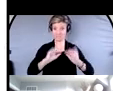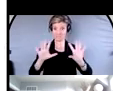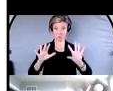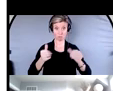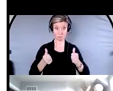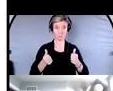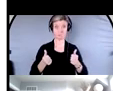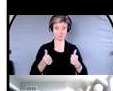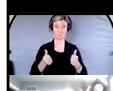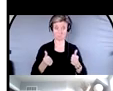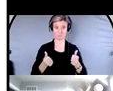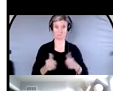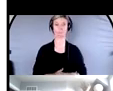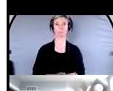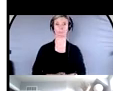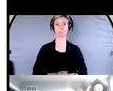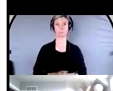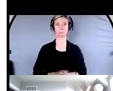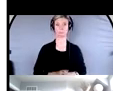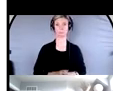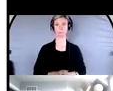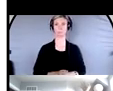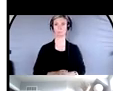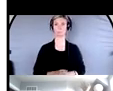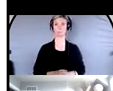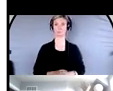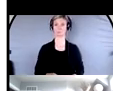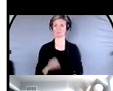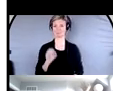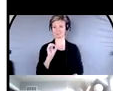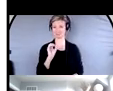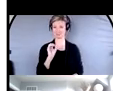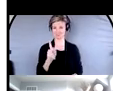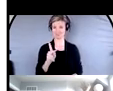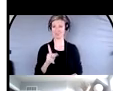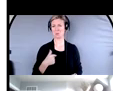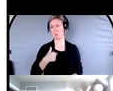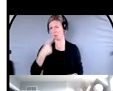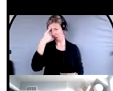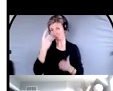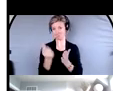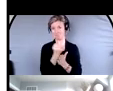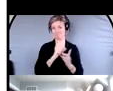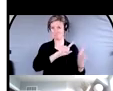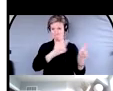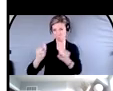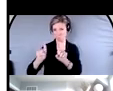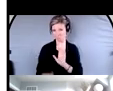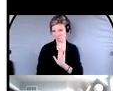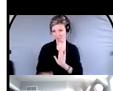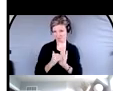Okay, great. So in terms of... I thought I would do a couple more polling questions, and